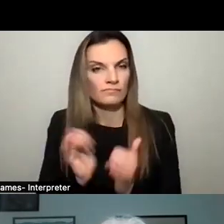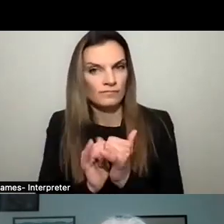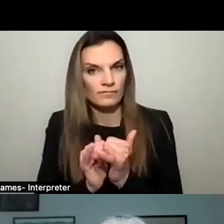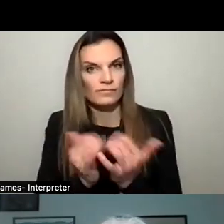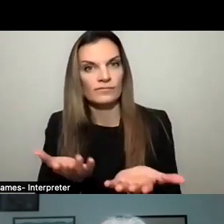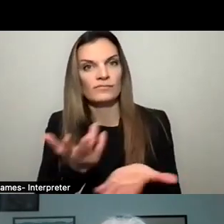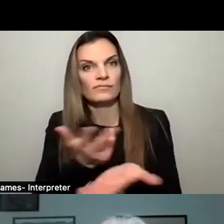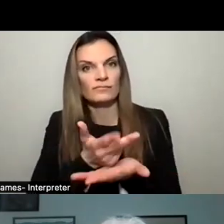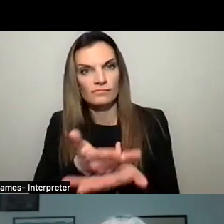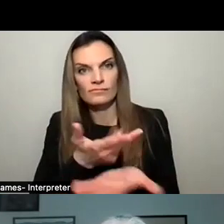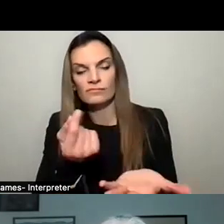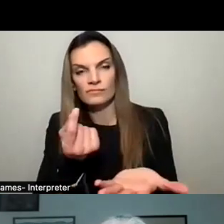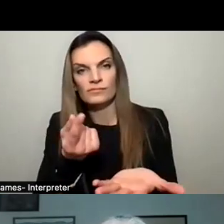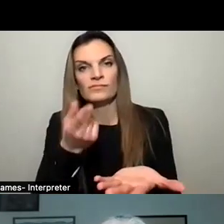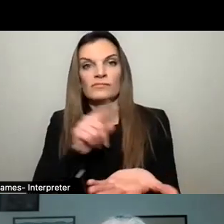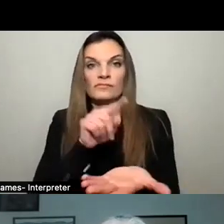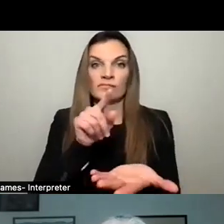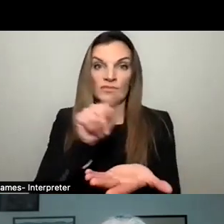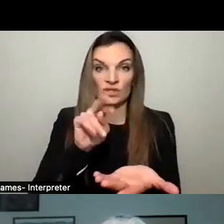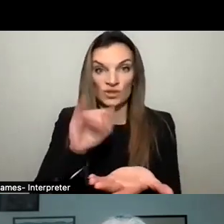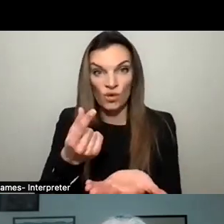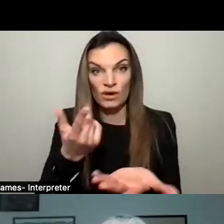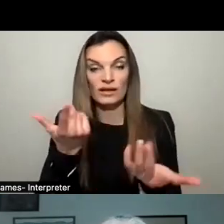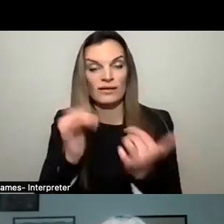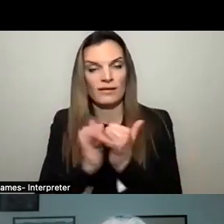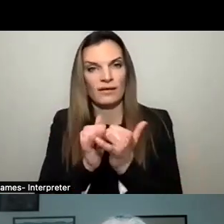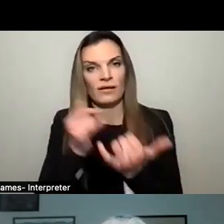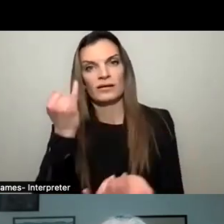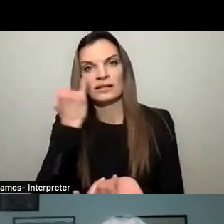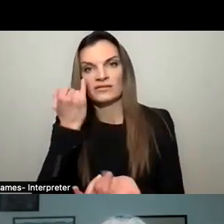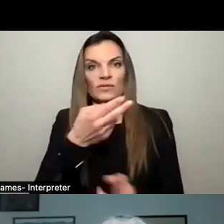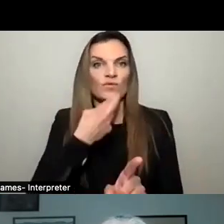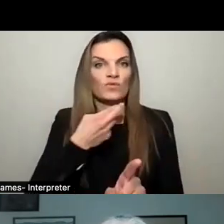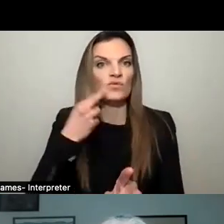consideration, would an Uber or Lyft drop-off zone be created?